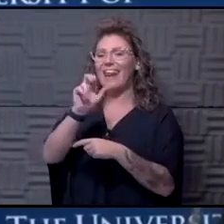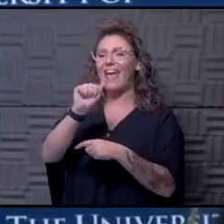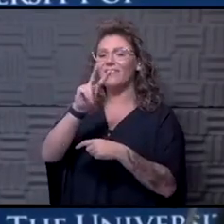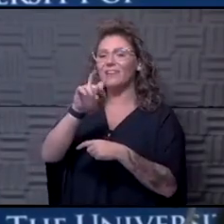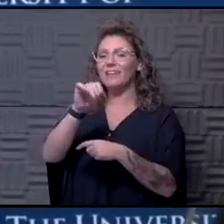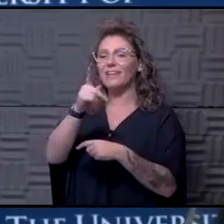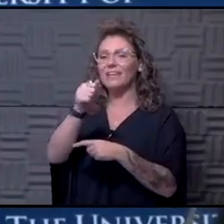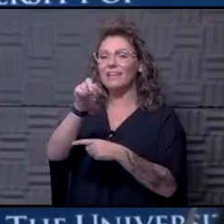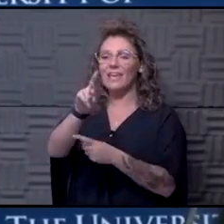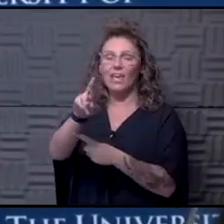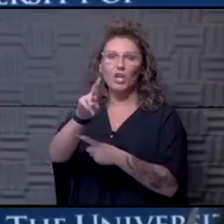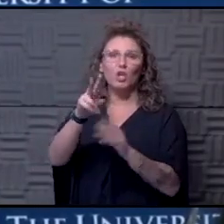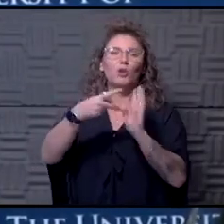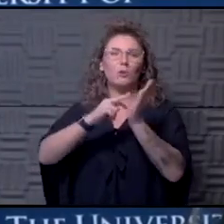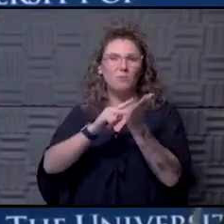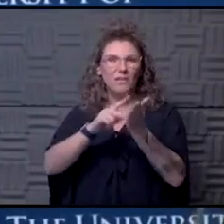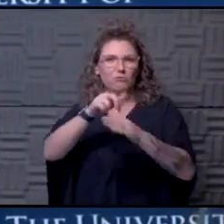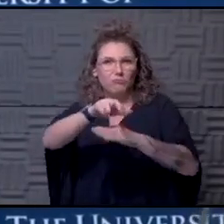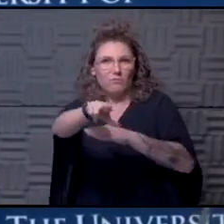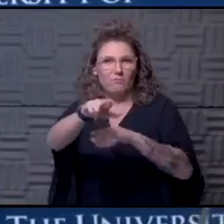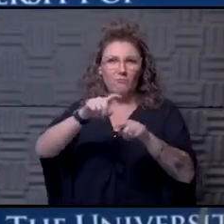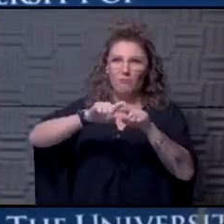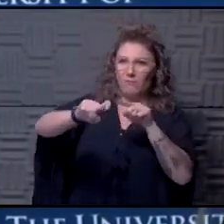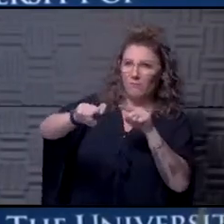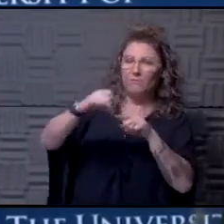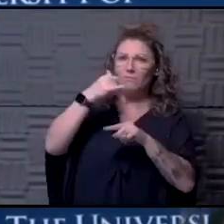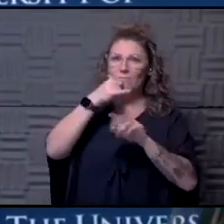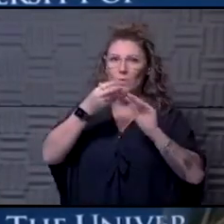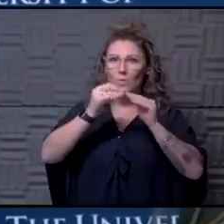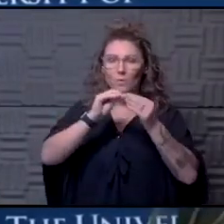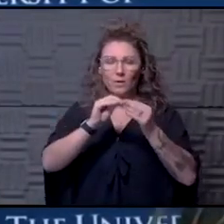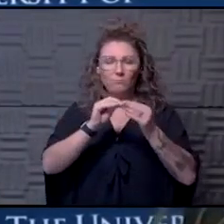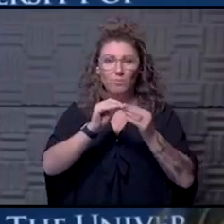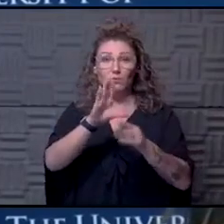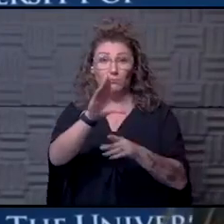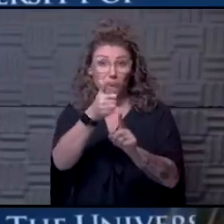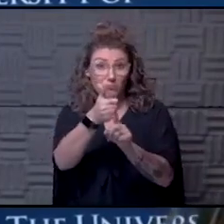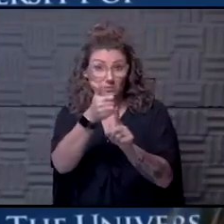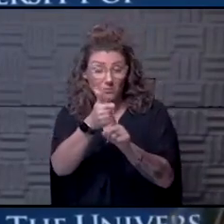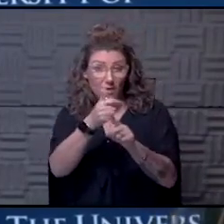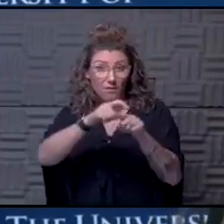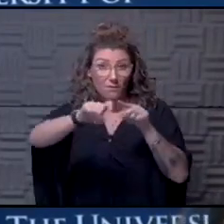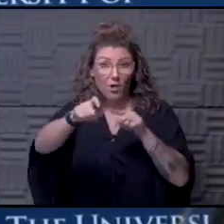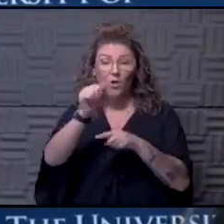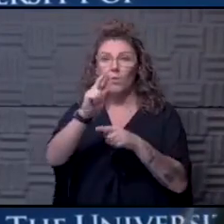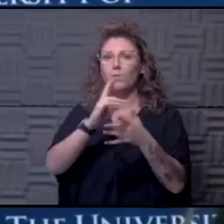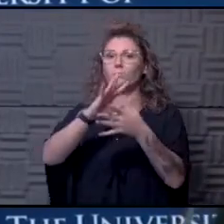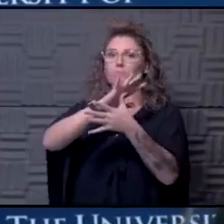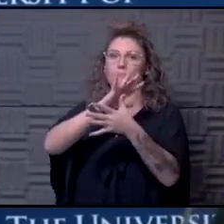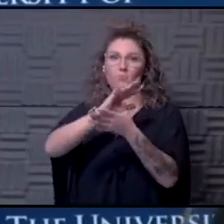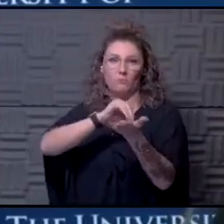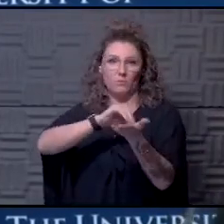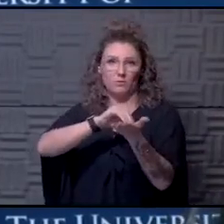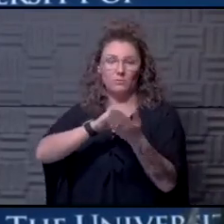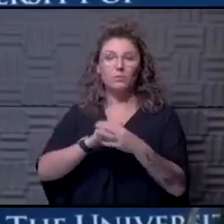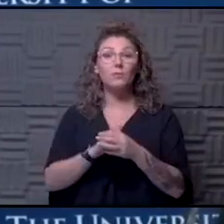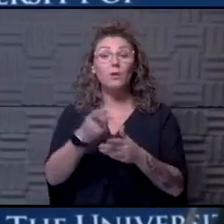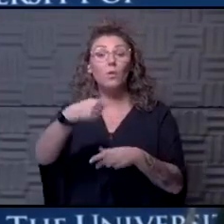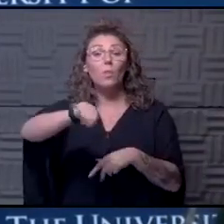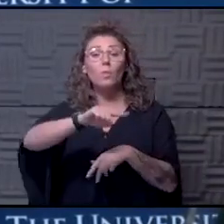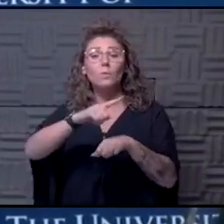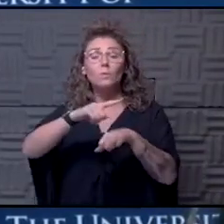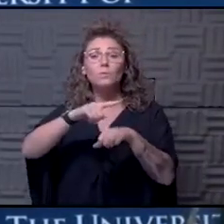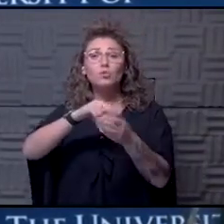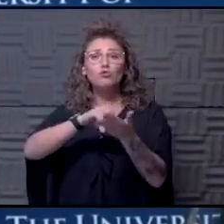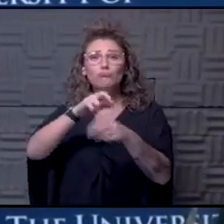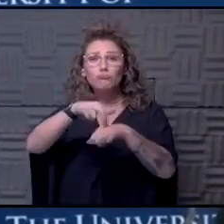number available soon that you can call into yourself or your primary care physician. Um, and those nurse navigators